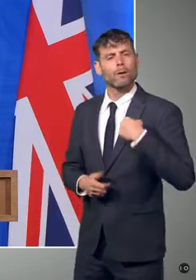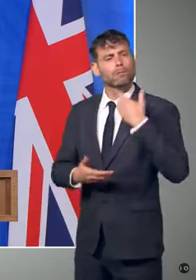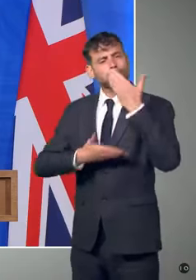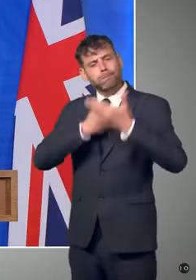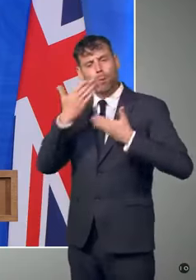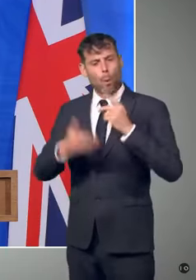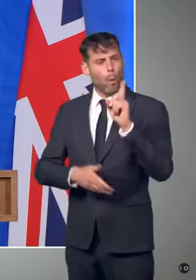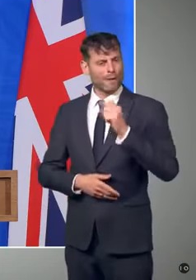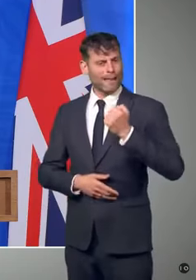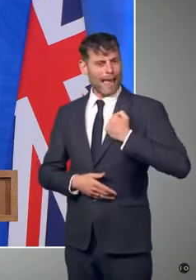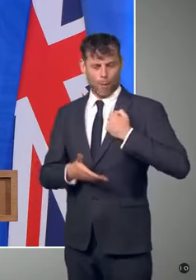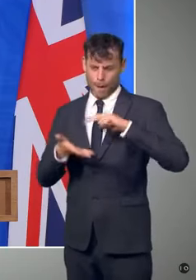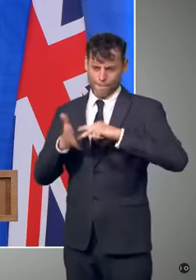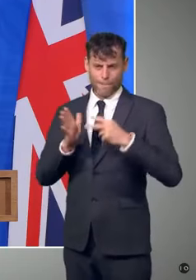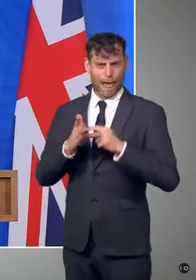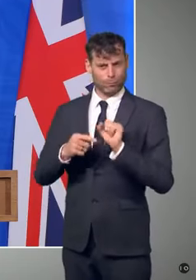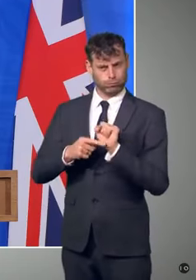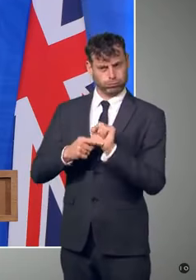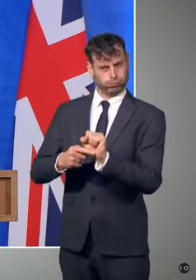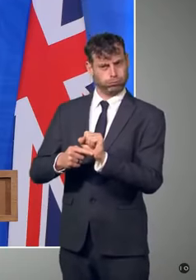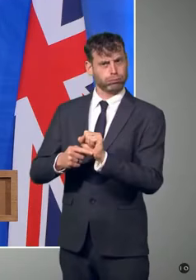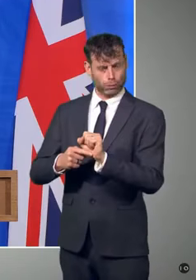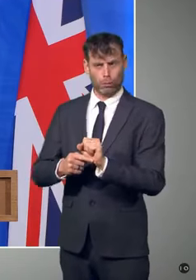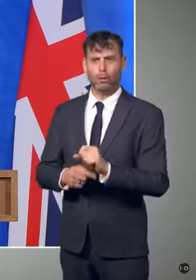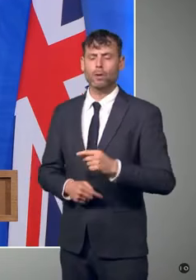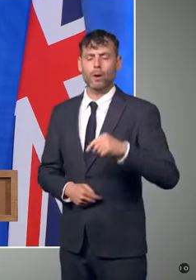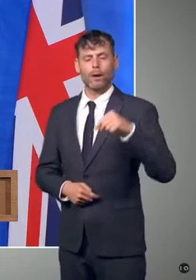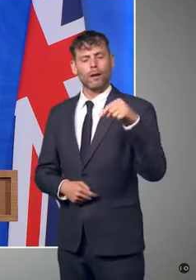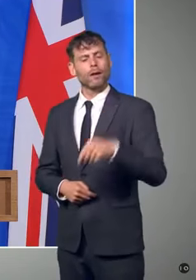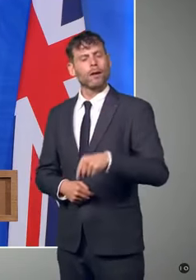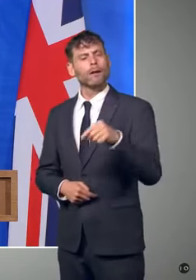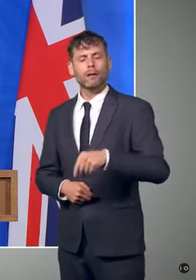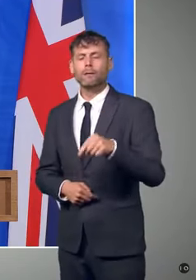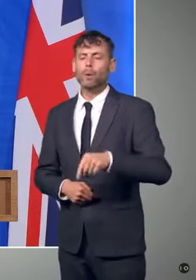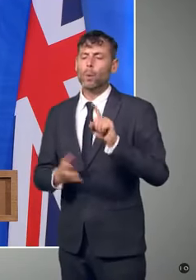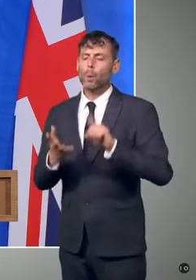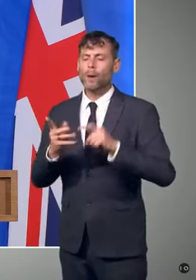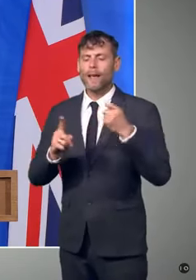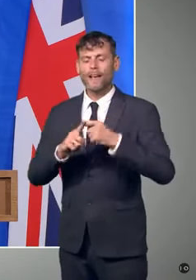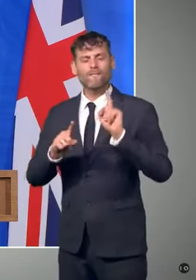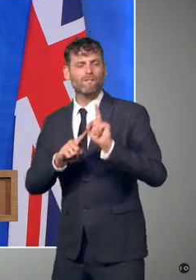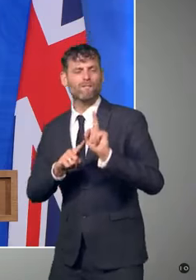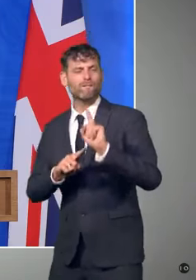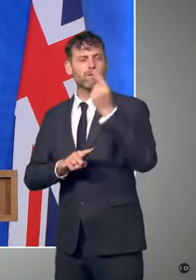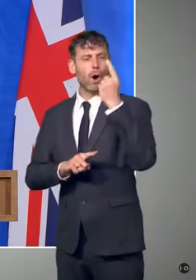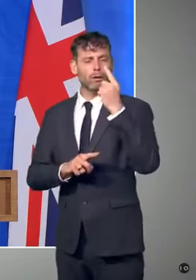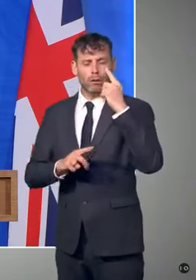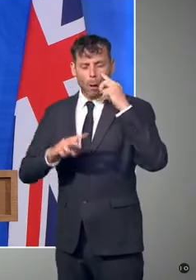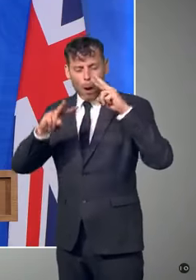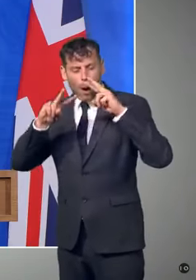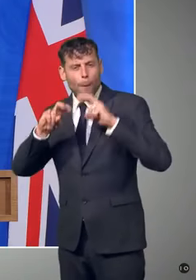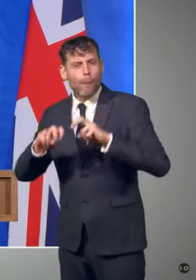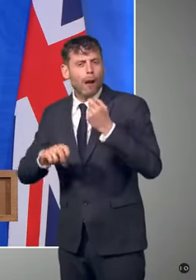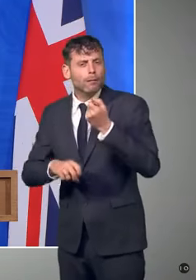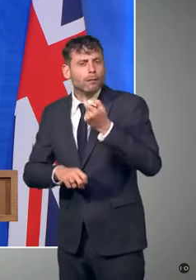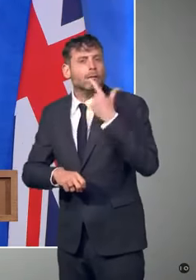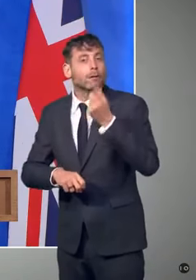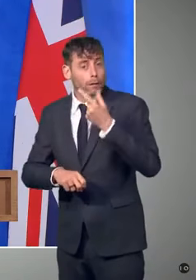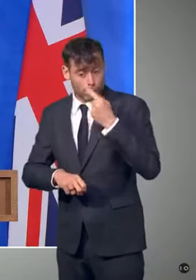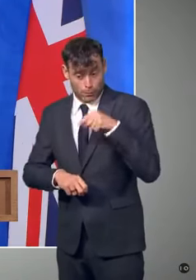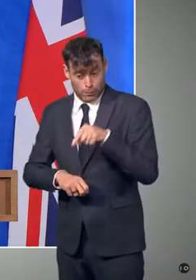dexamethasone, which has saved a million lives globally. And today, we're creating a new